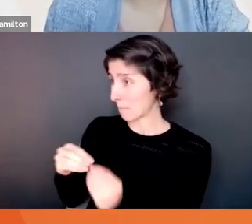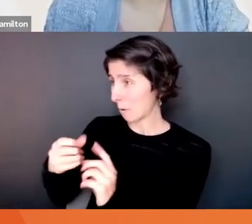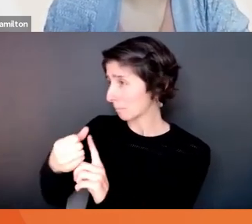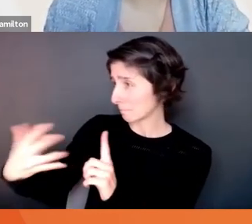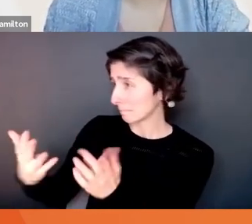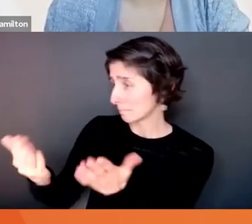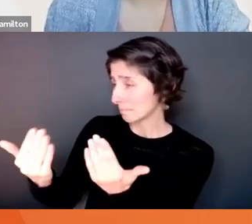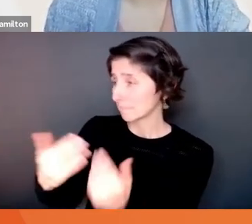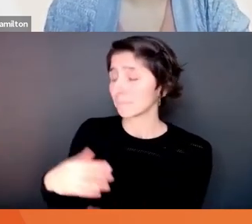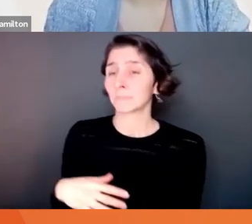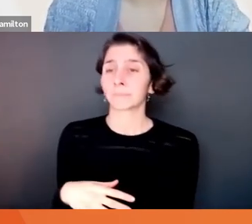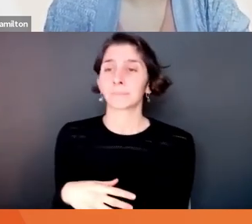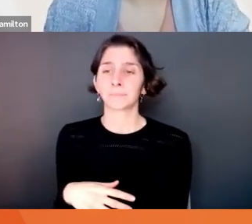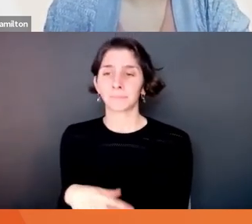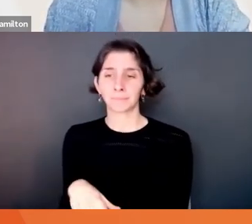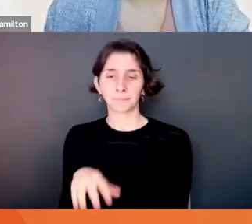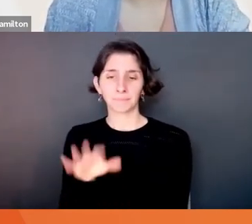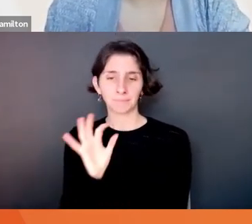Yes, of course.